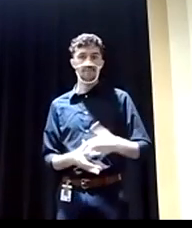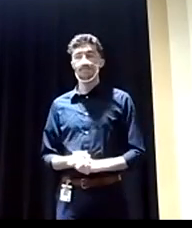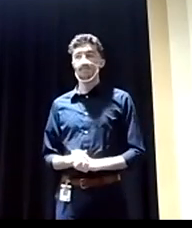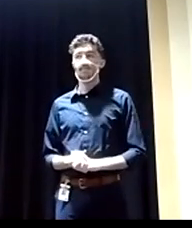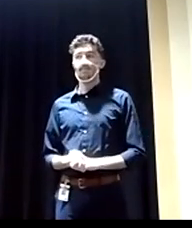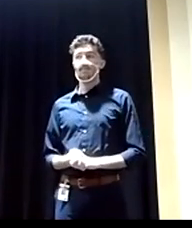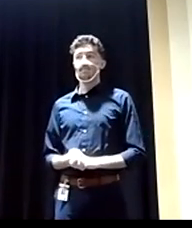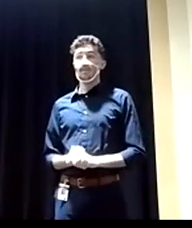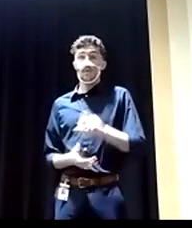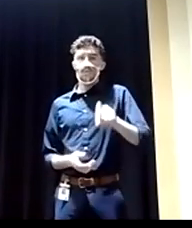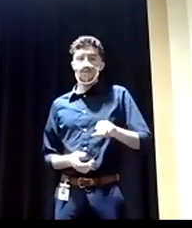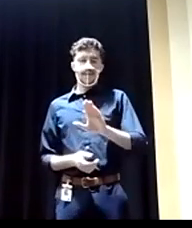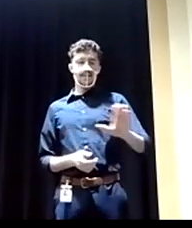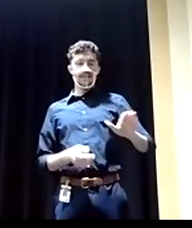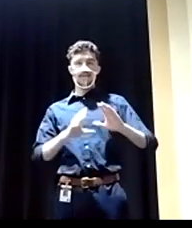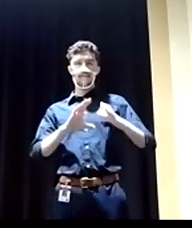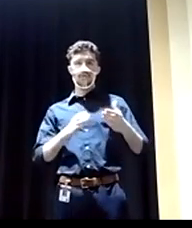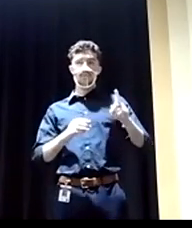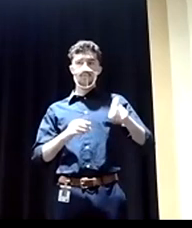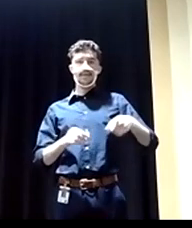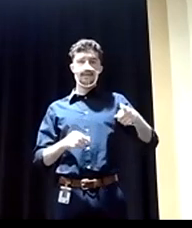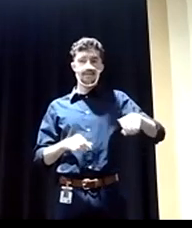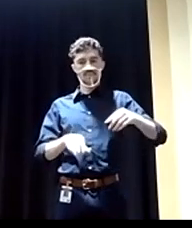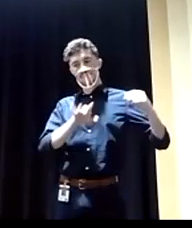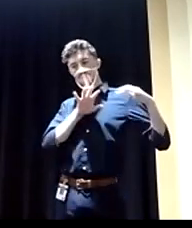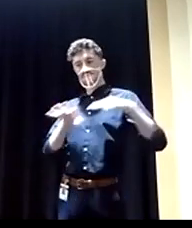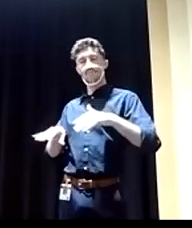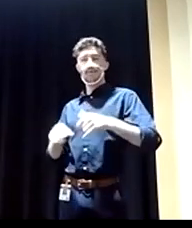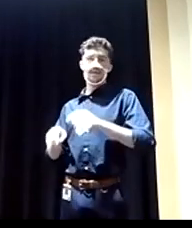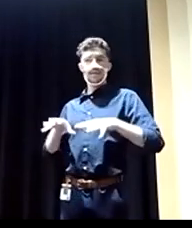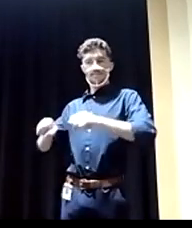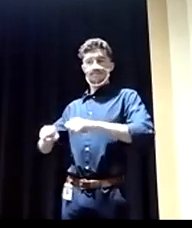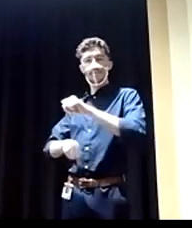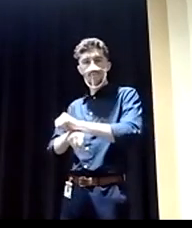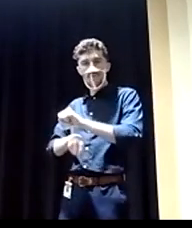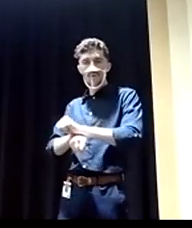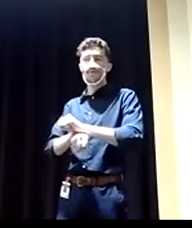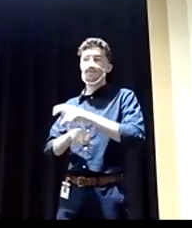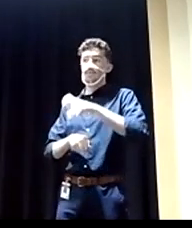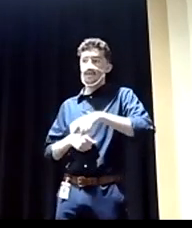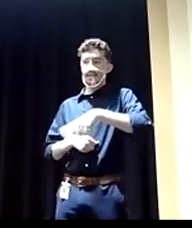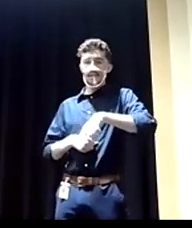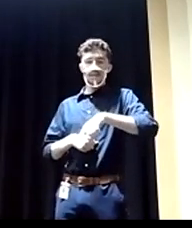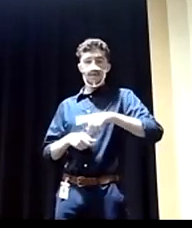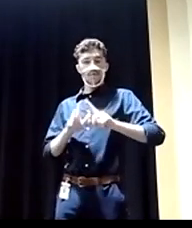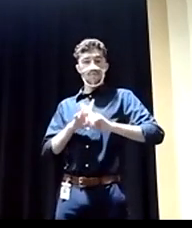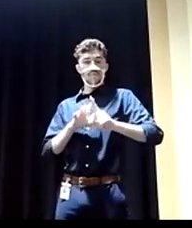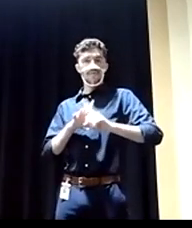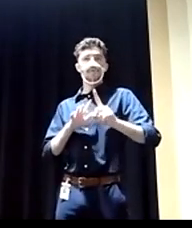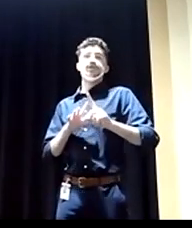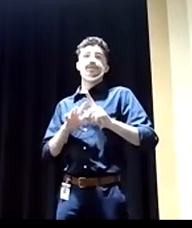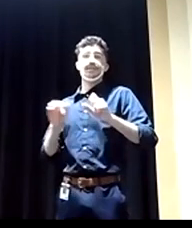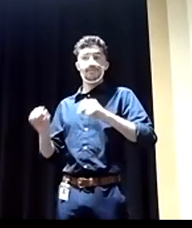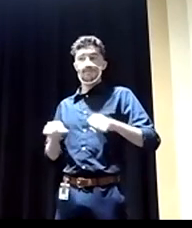we need their population growth. We need them in the labor force. We need them to add to the expanding American democratic